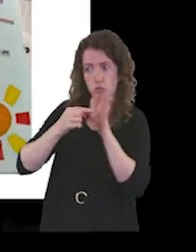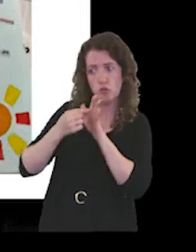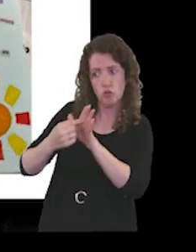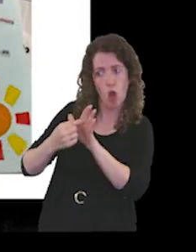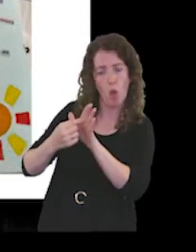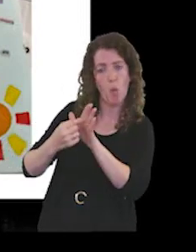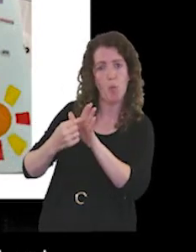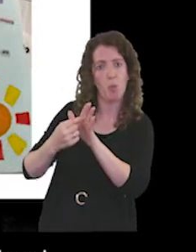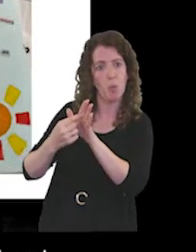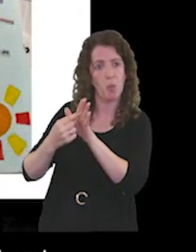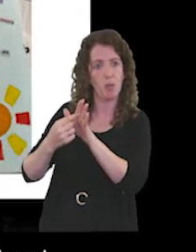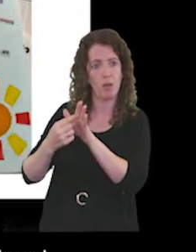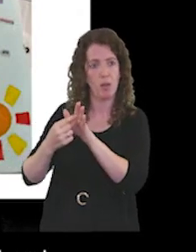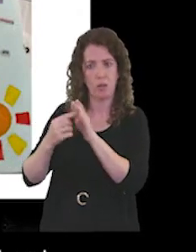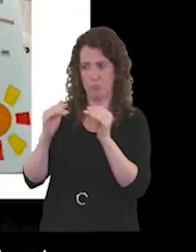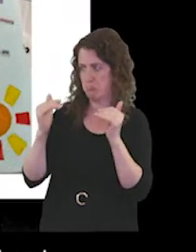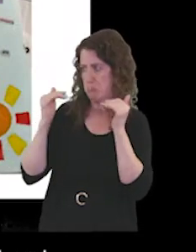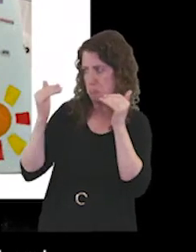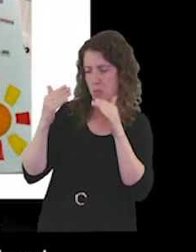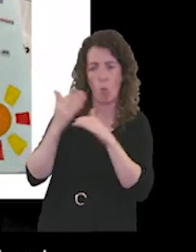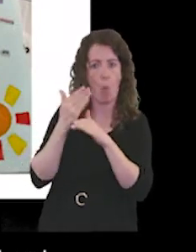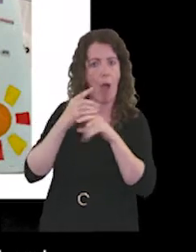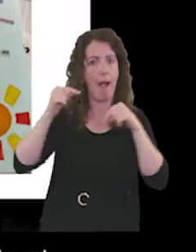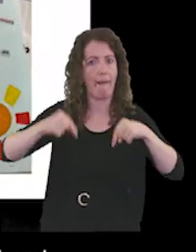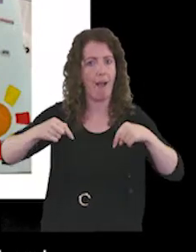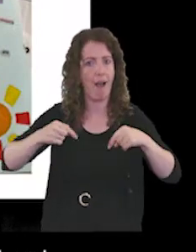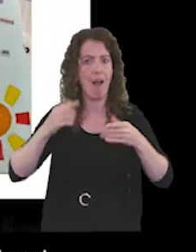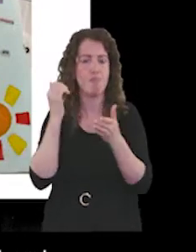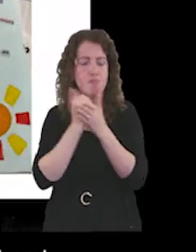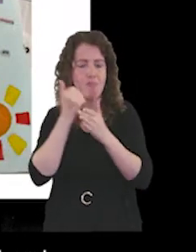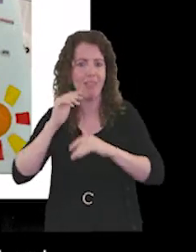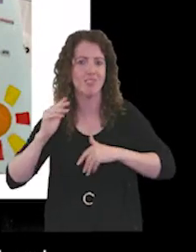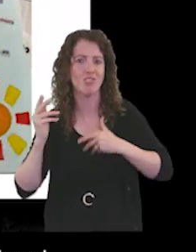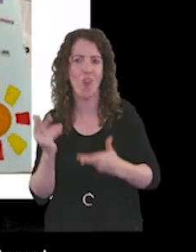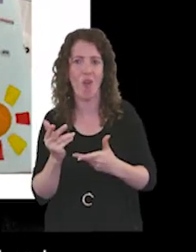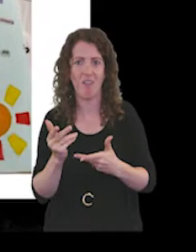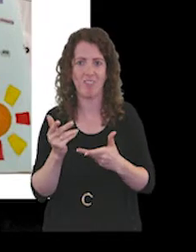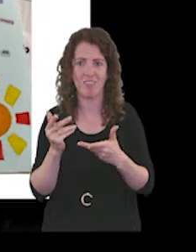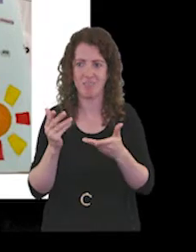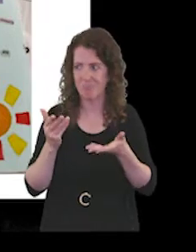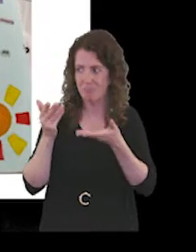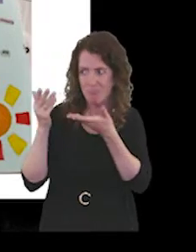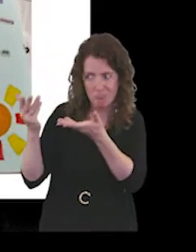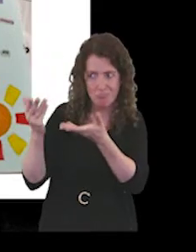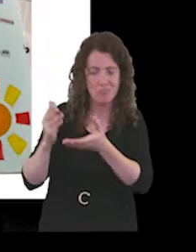the great work that we do and the brilliant services that we provide.